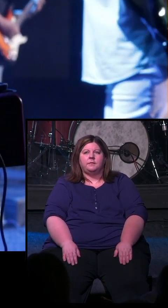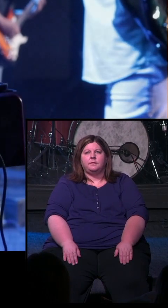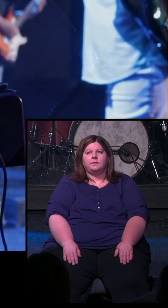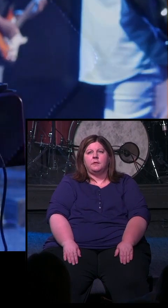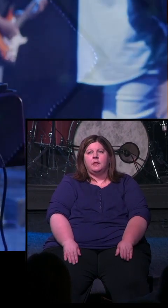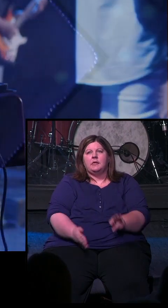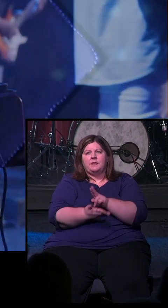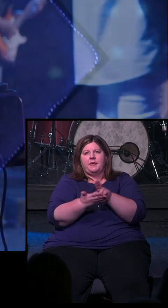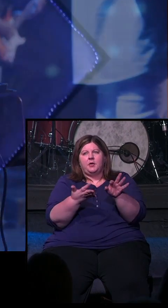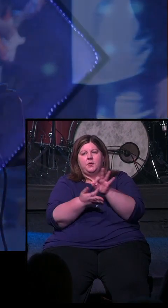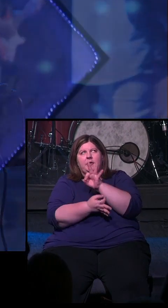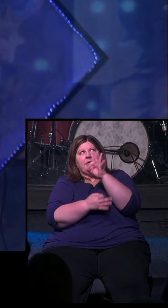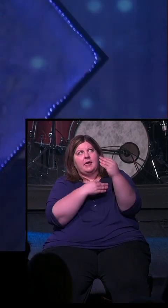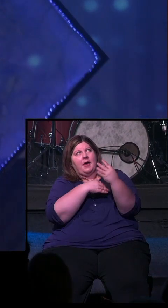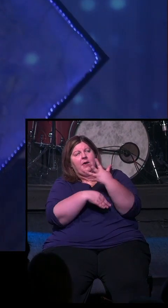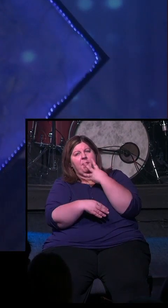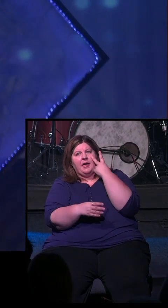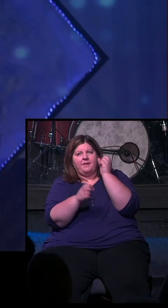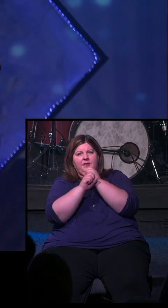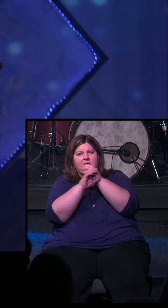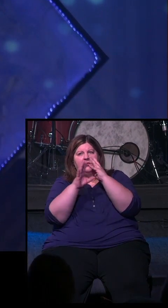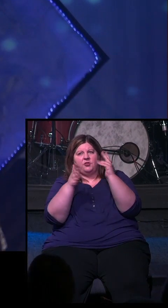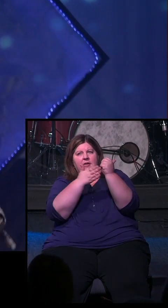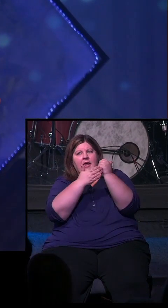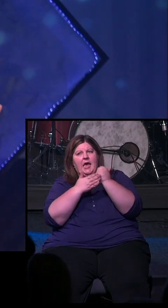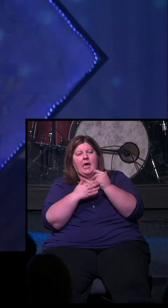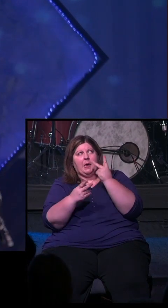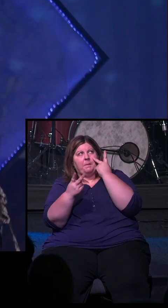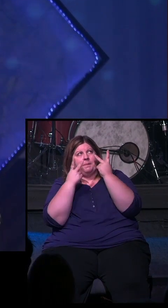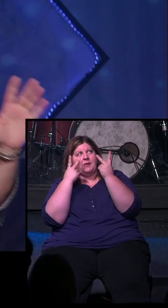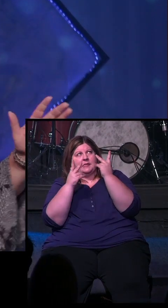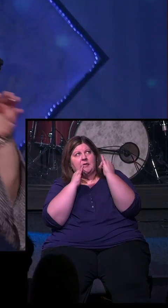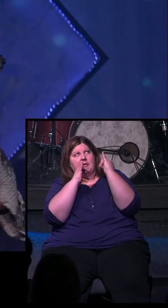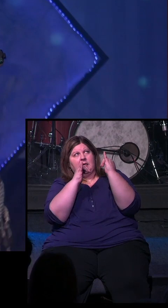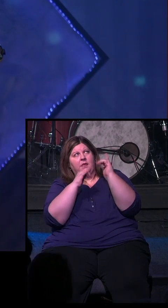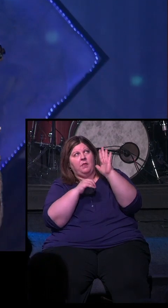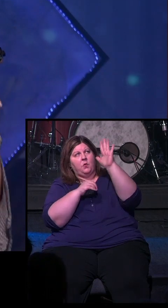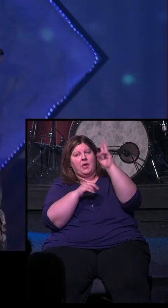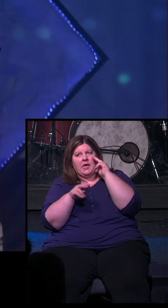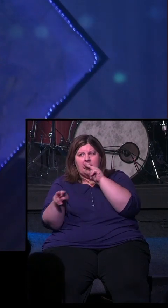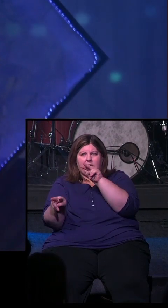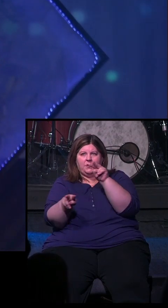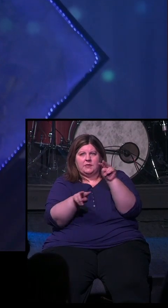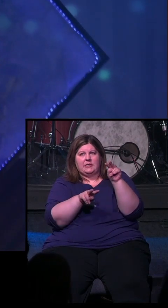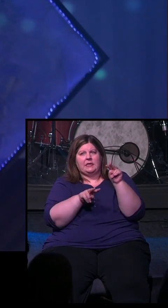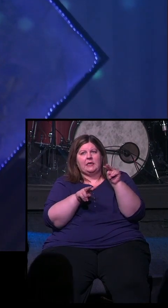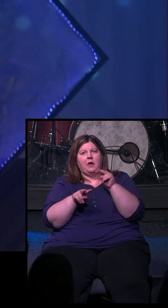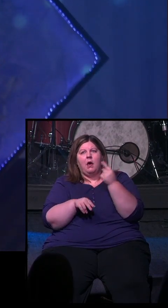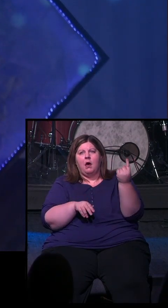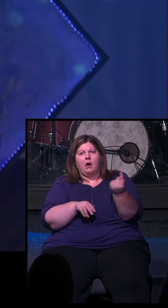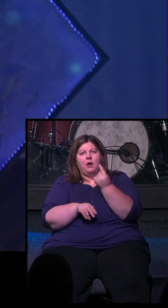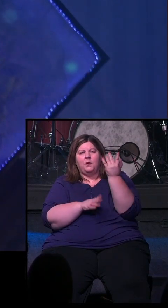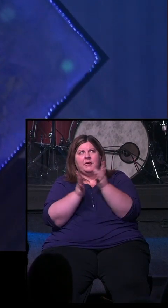Holy Spirit, guide my vision, help me see the way you see.